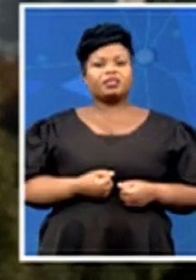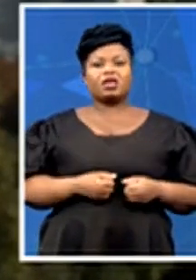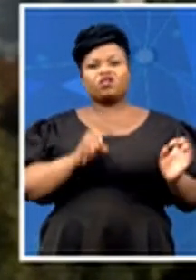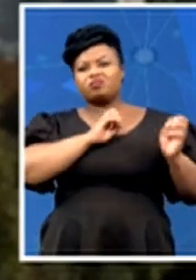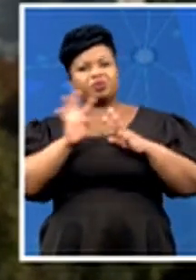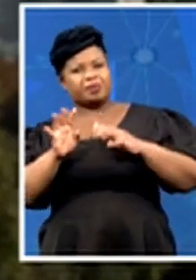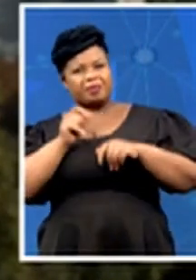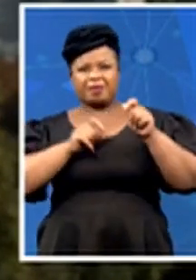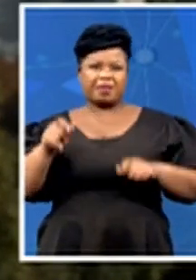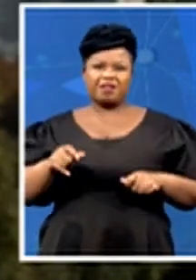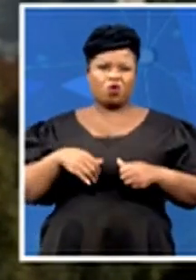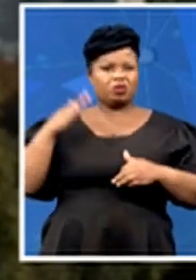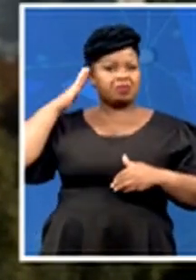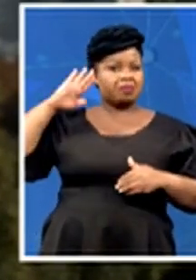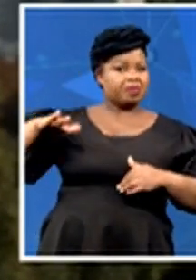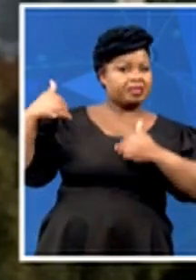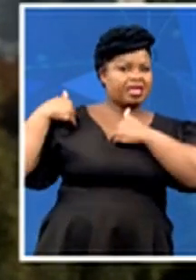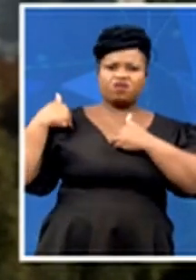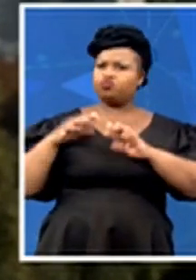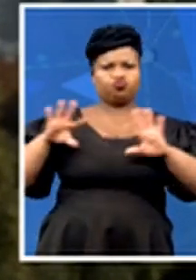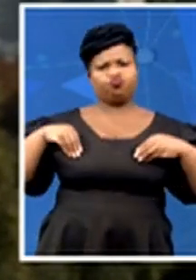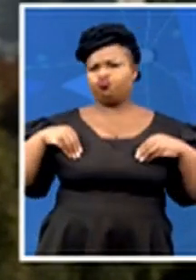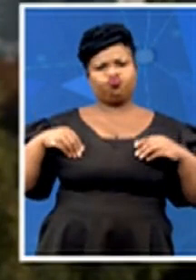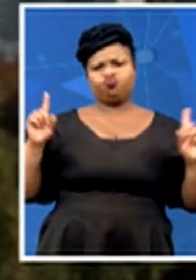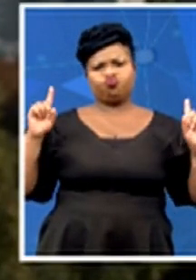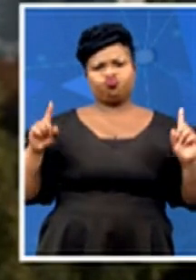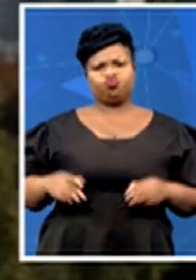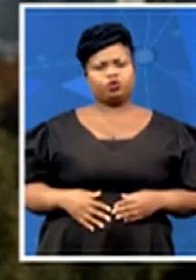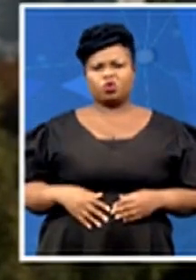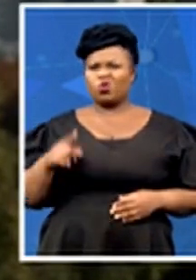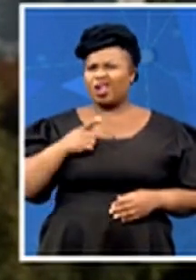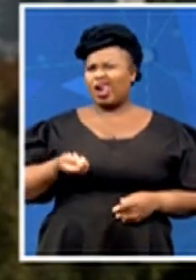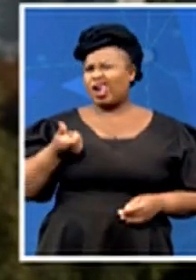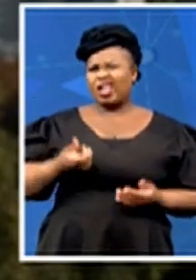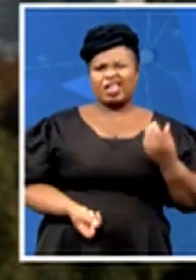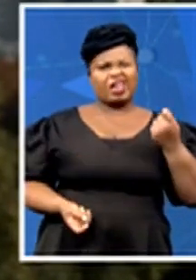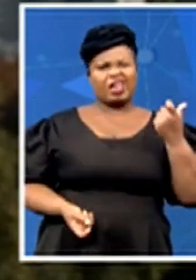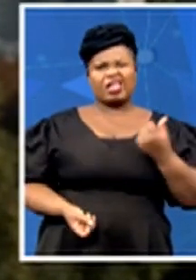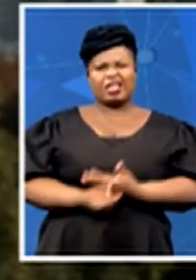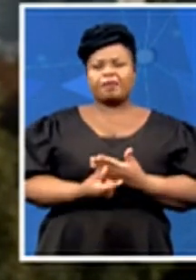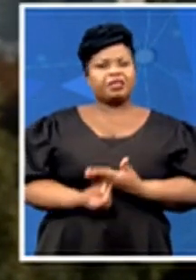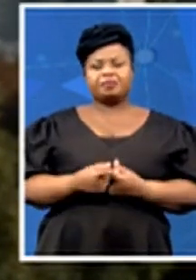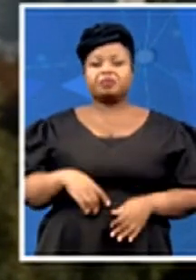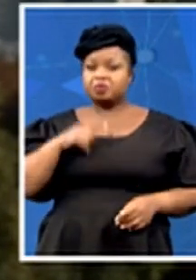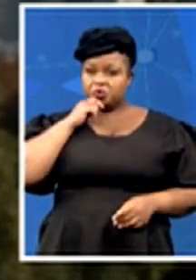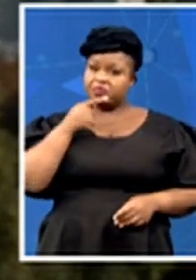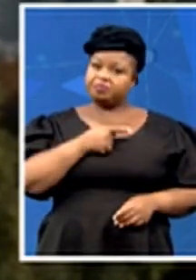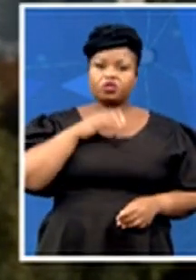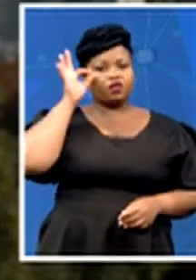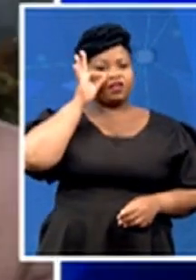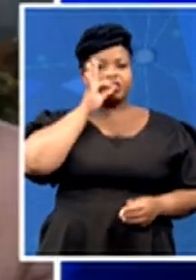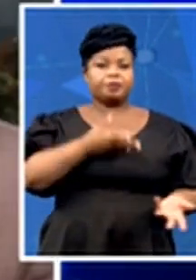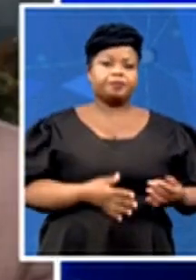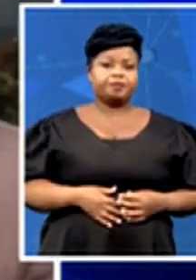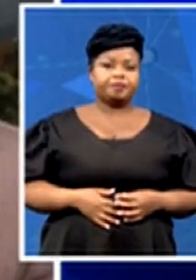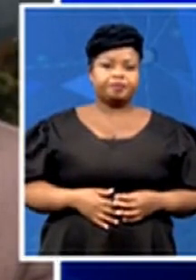accept refugees only on very very rare occasions and it's making no exception for afghanistan what are we to make of russia's